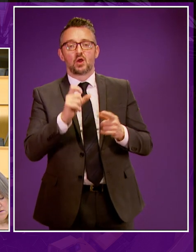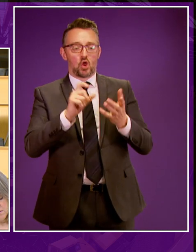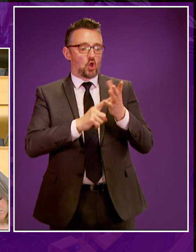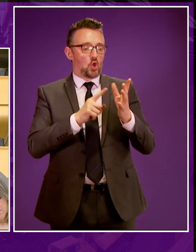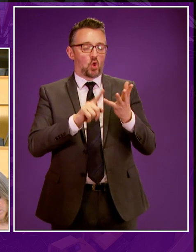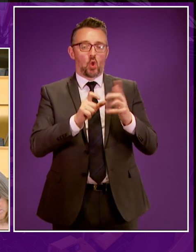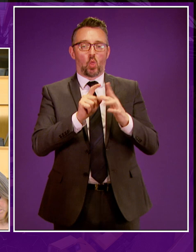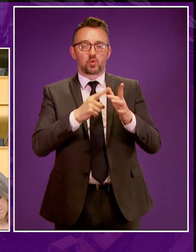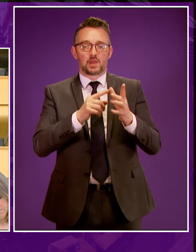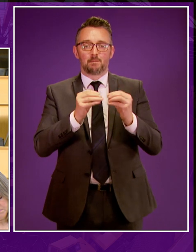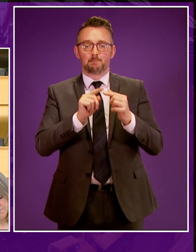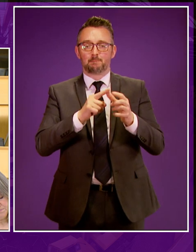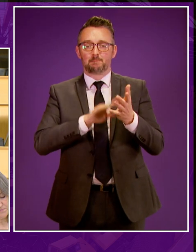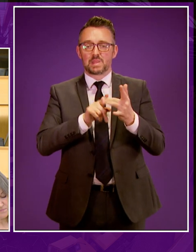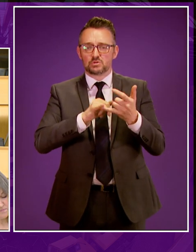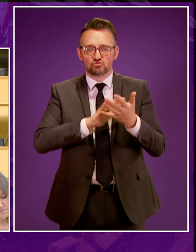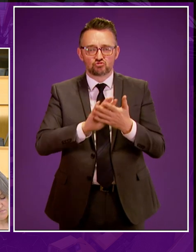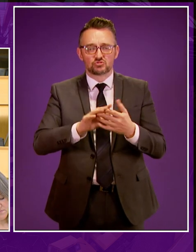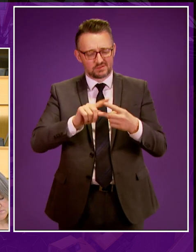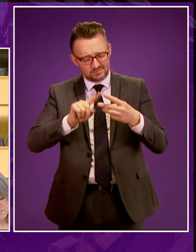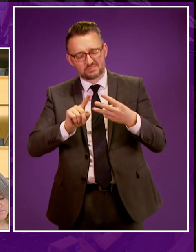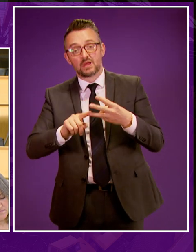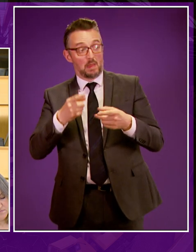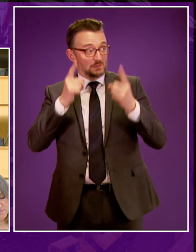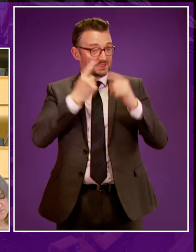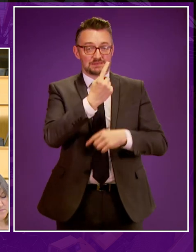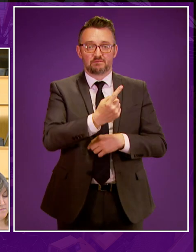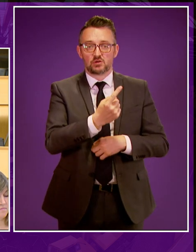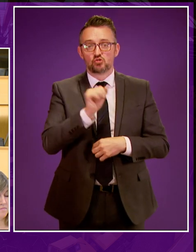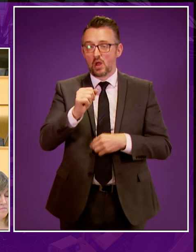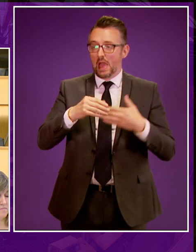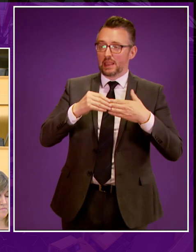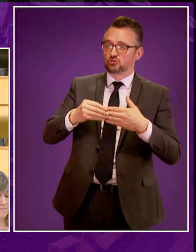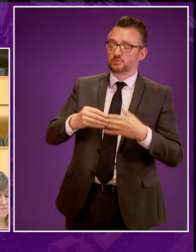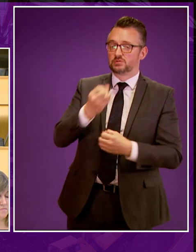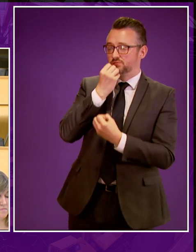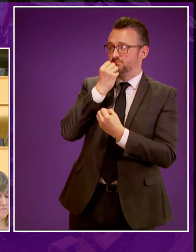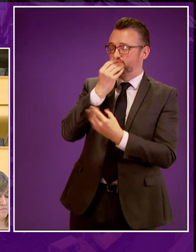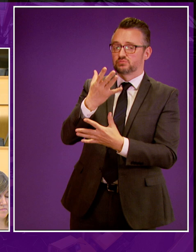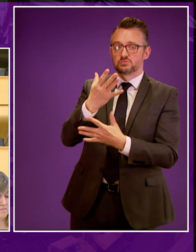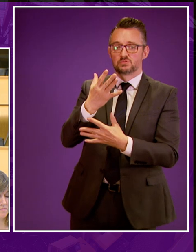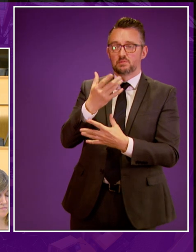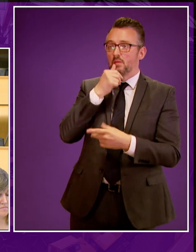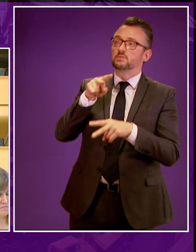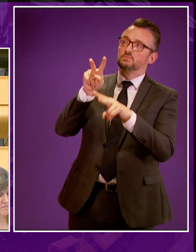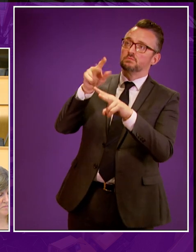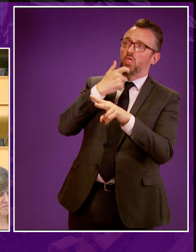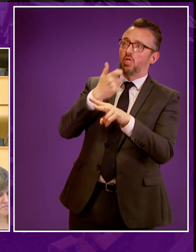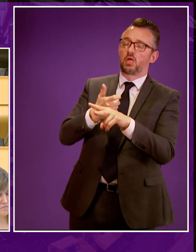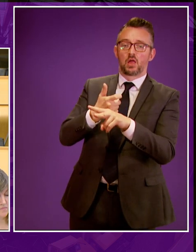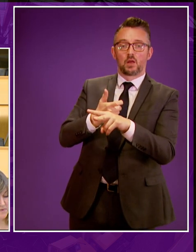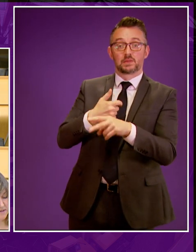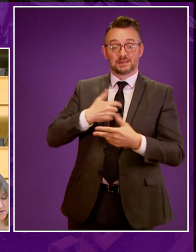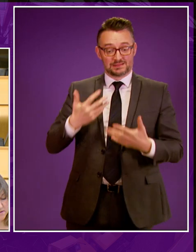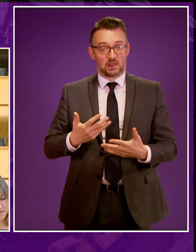Claudia Beamish and the minister himself. You've all shown leadership within your parties, your movements and across the country. This is our